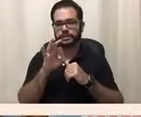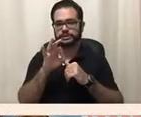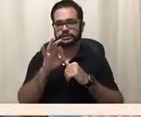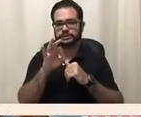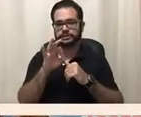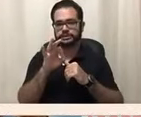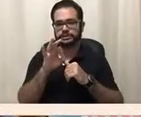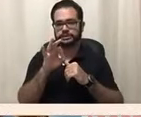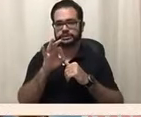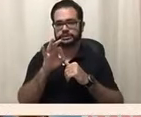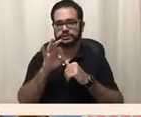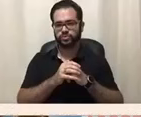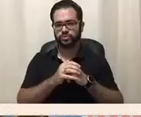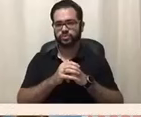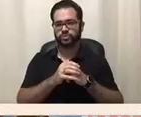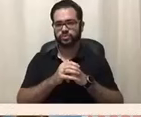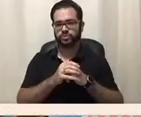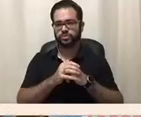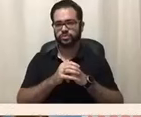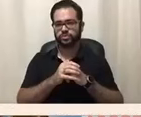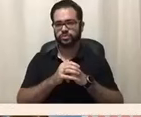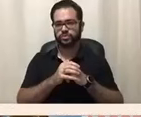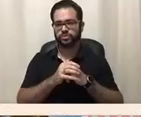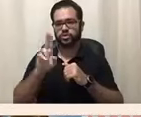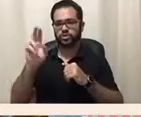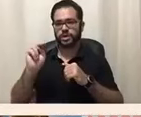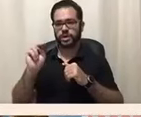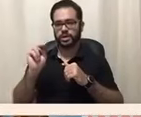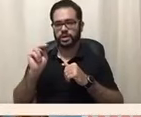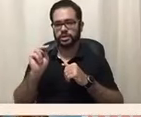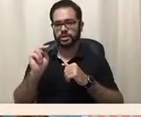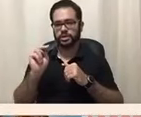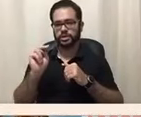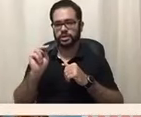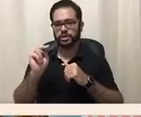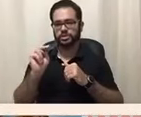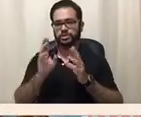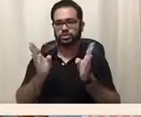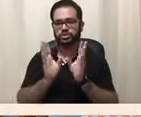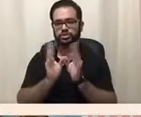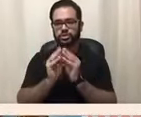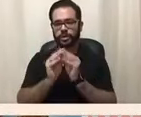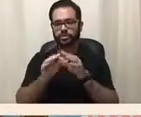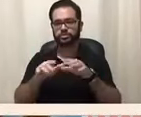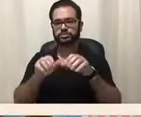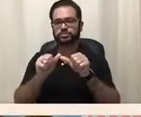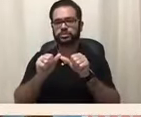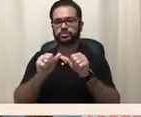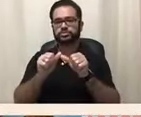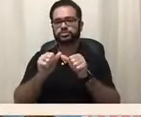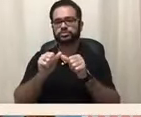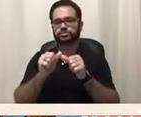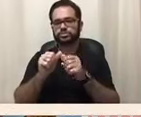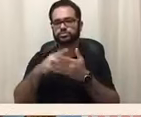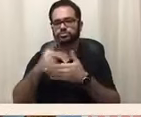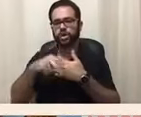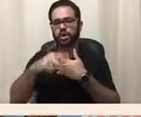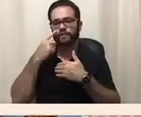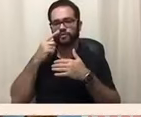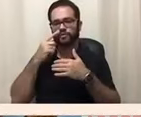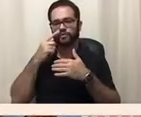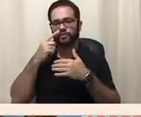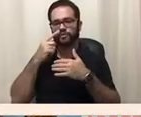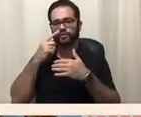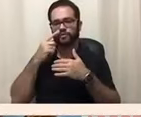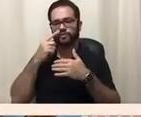assembly adopted the war program of action concerning the disabled in in 1982 to encourage